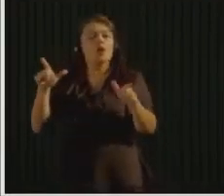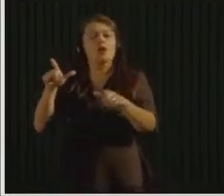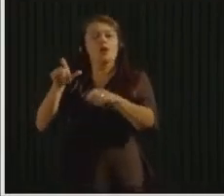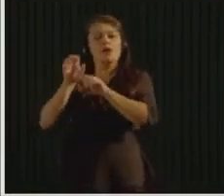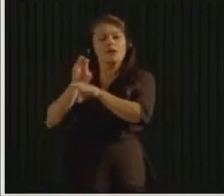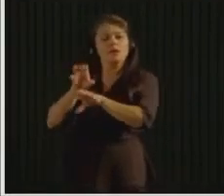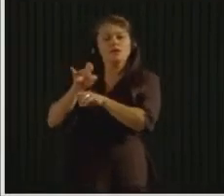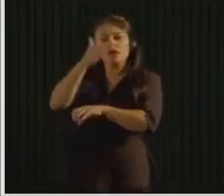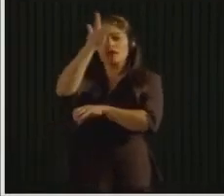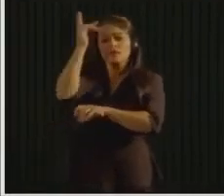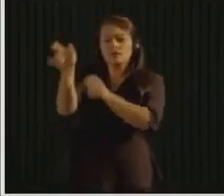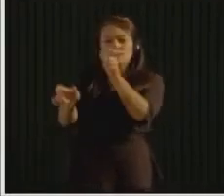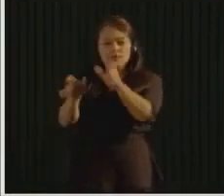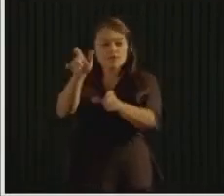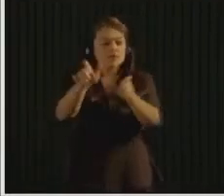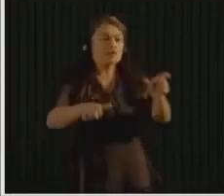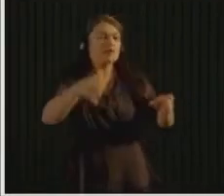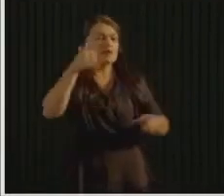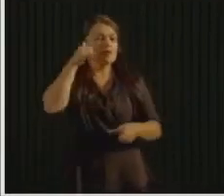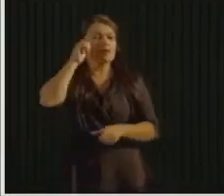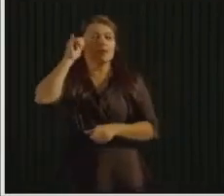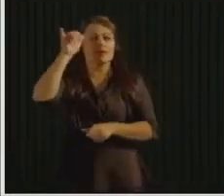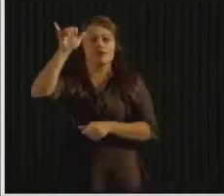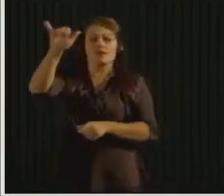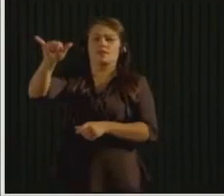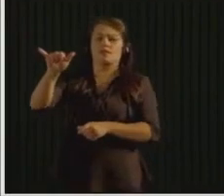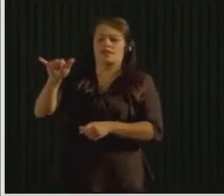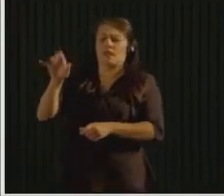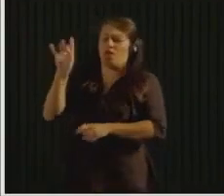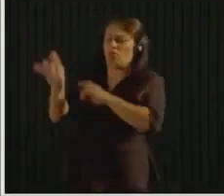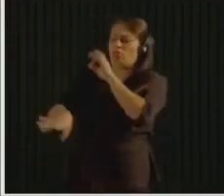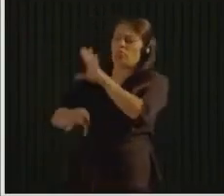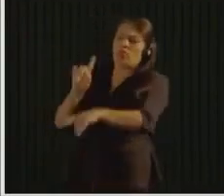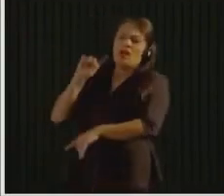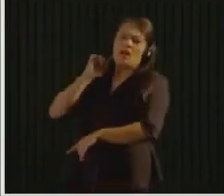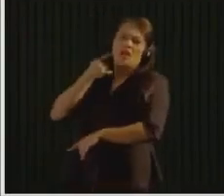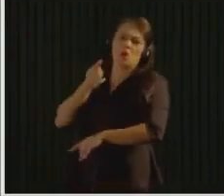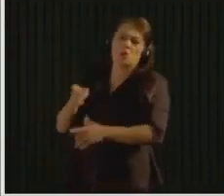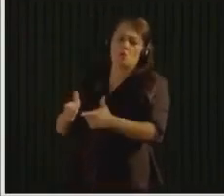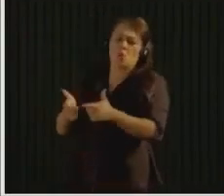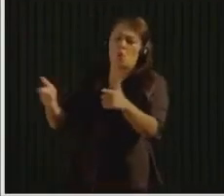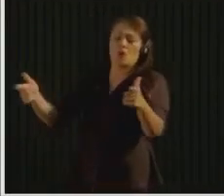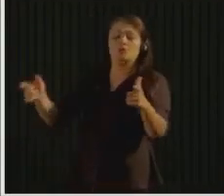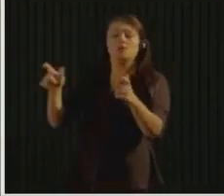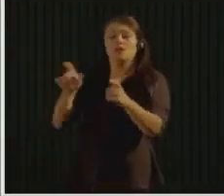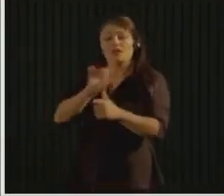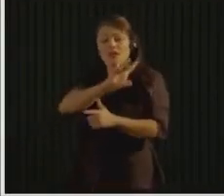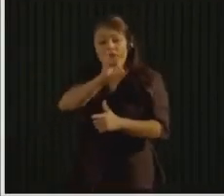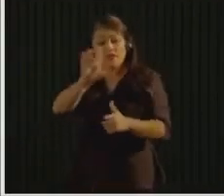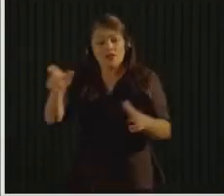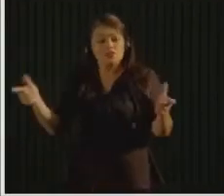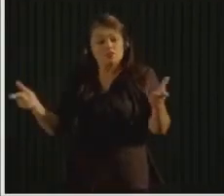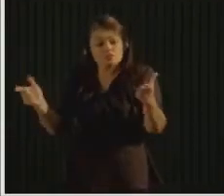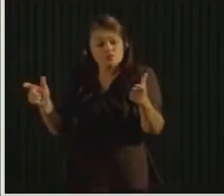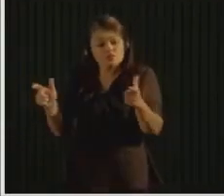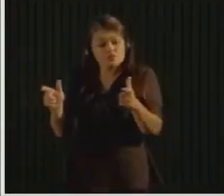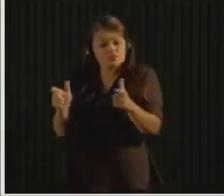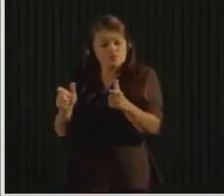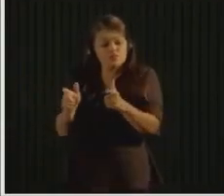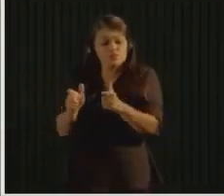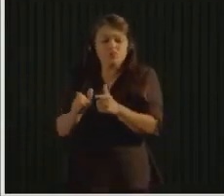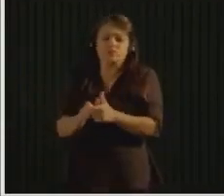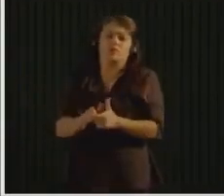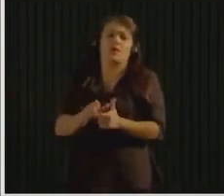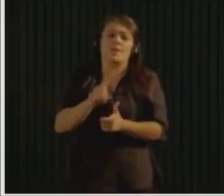organics, food scraps and other materials that are compostable to landfill in order to reduce global emissions of methane.